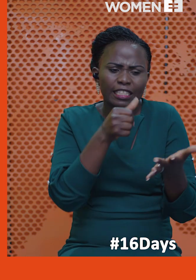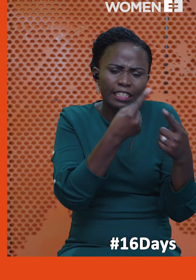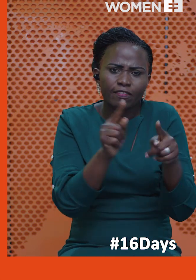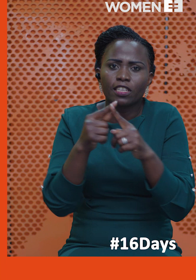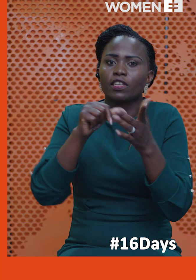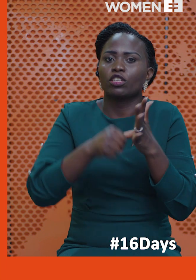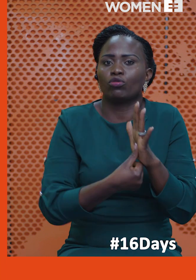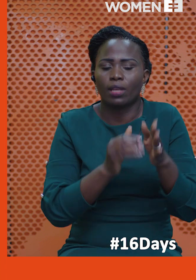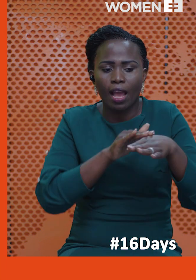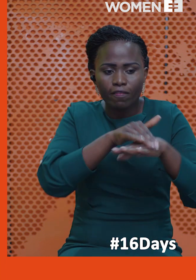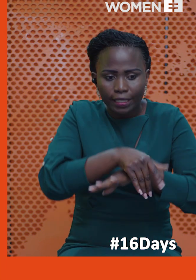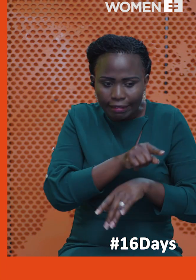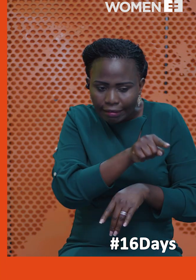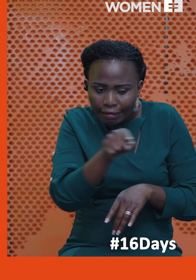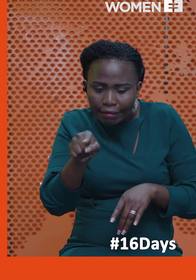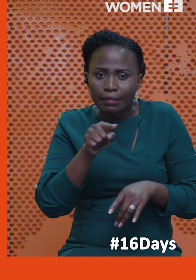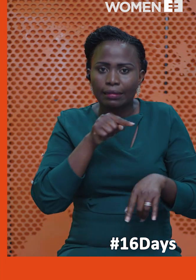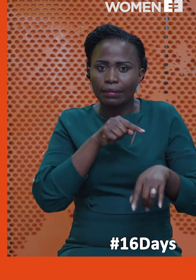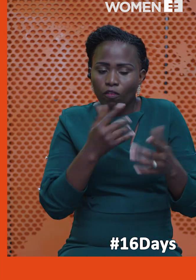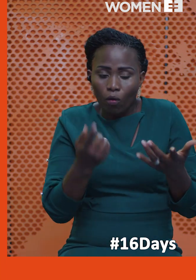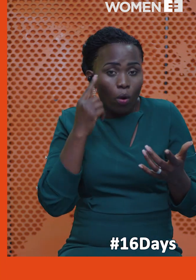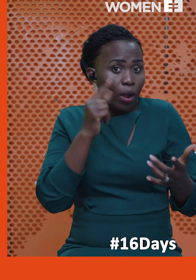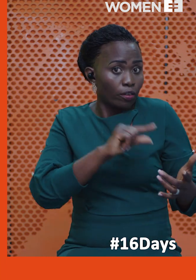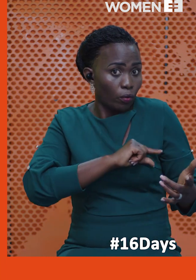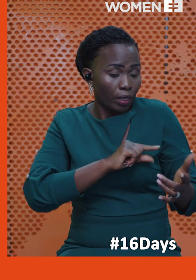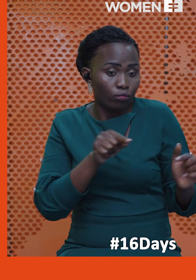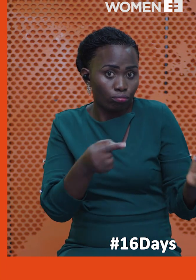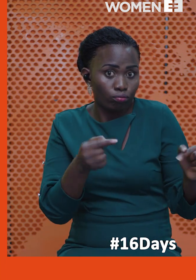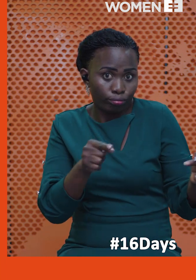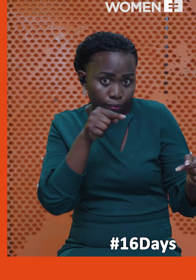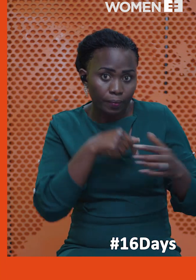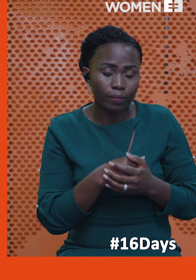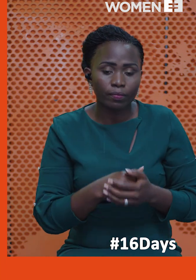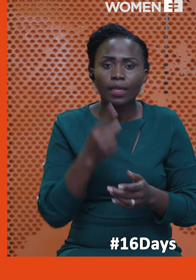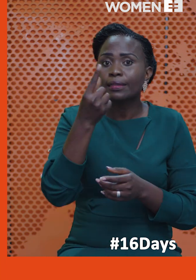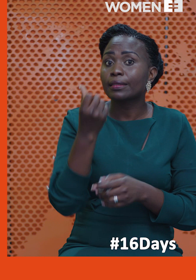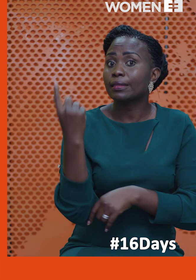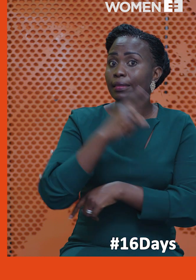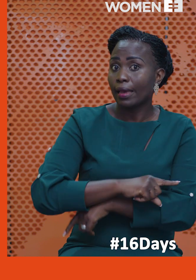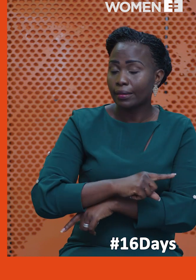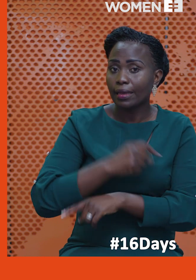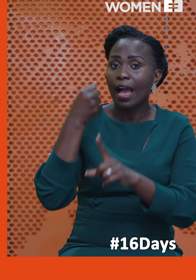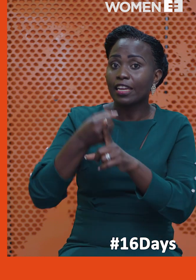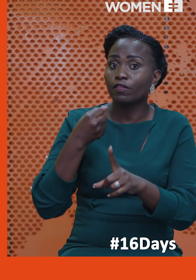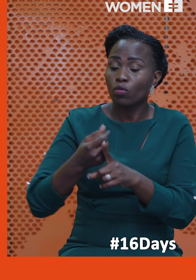the issues, the different issues that are affecting them in terms of violence against women. 16 days of activism activism for us in